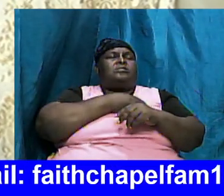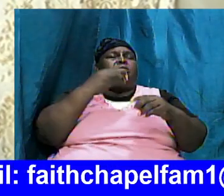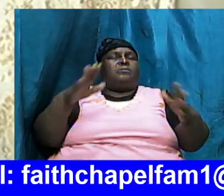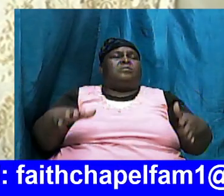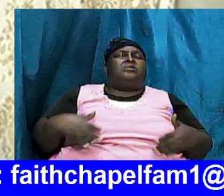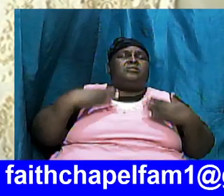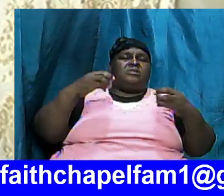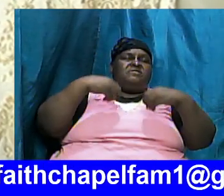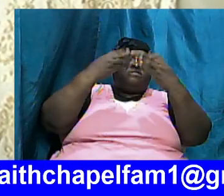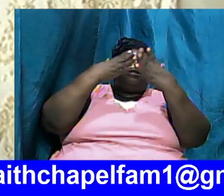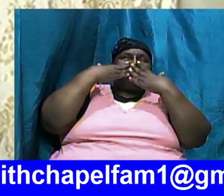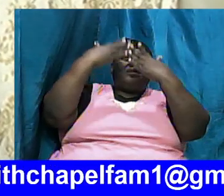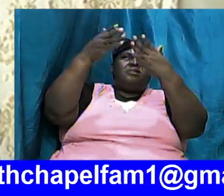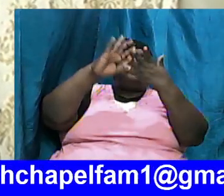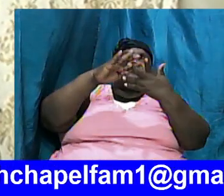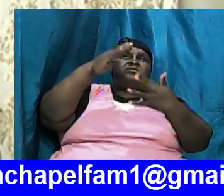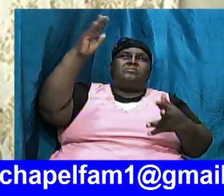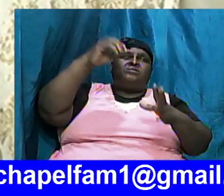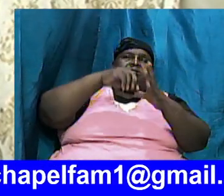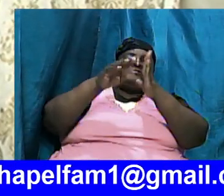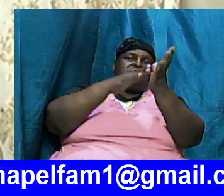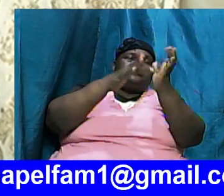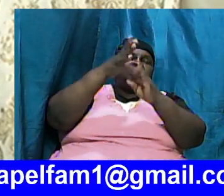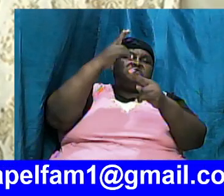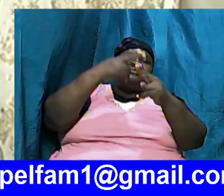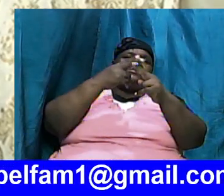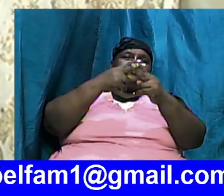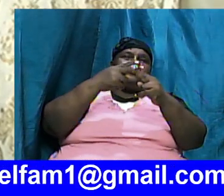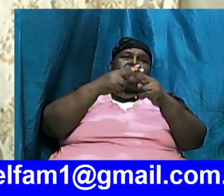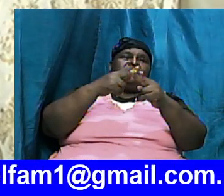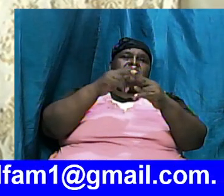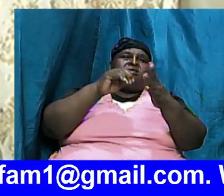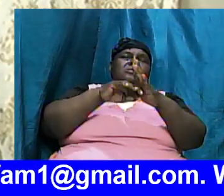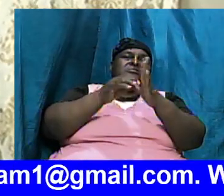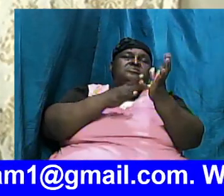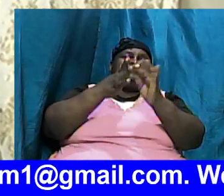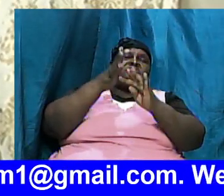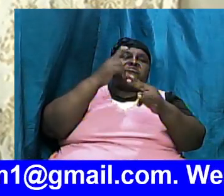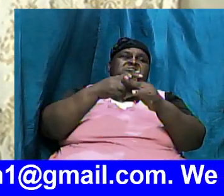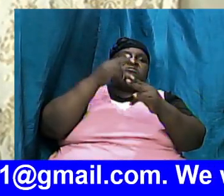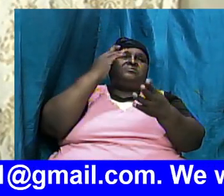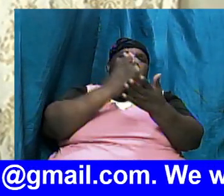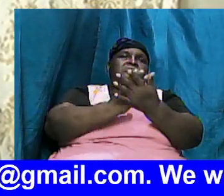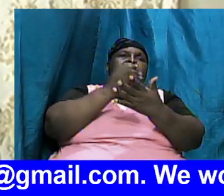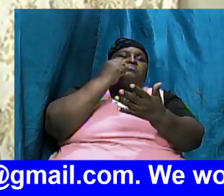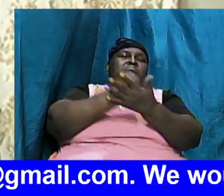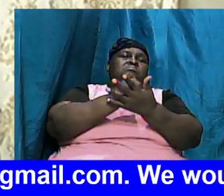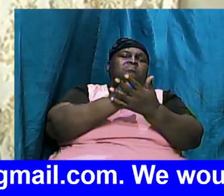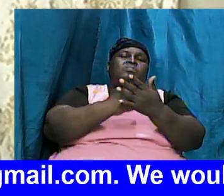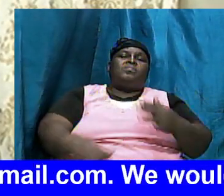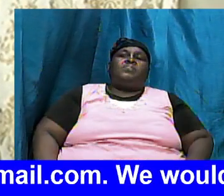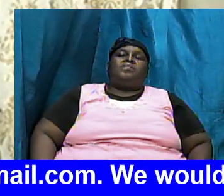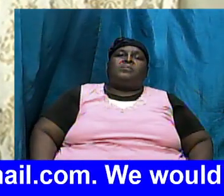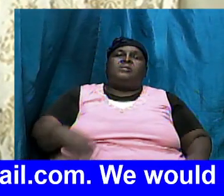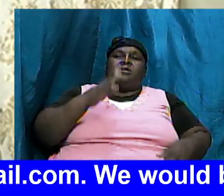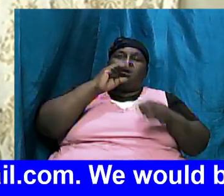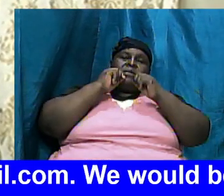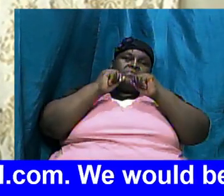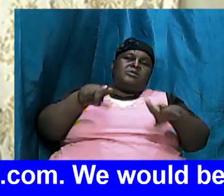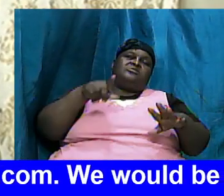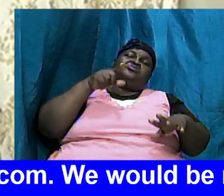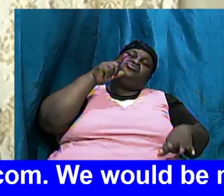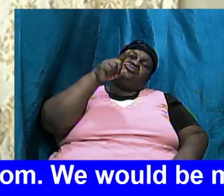we give you glory in Jesus name in Jesus name praise God God bless you